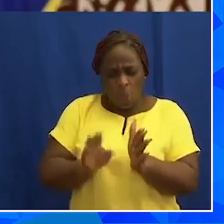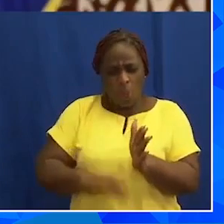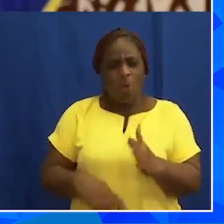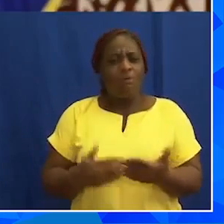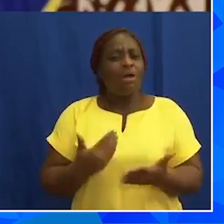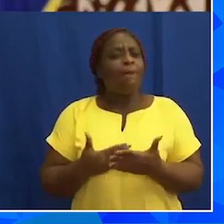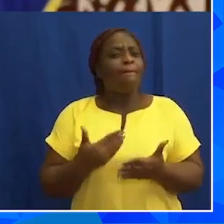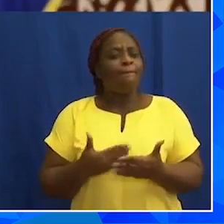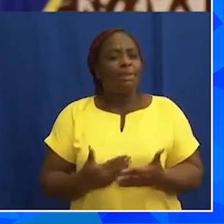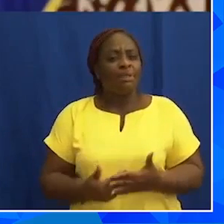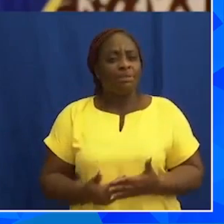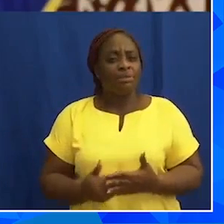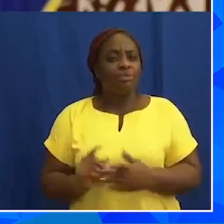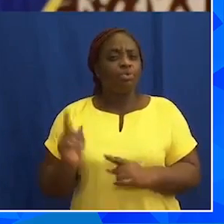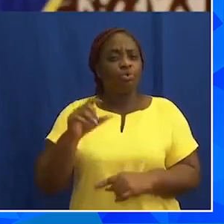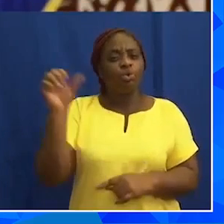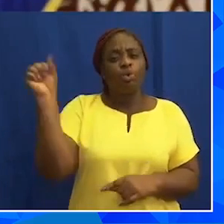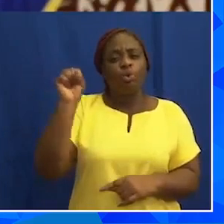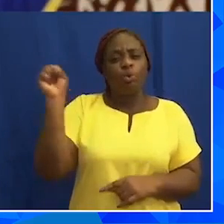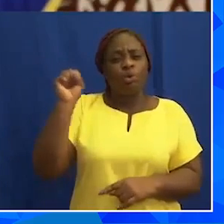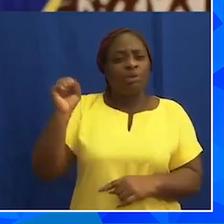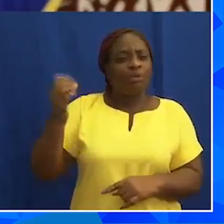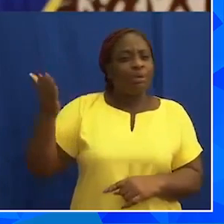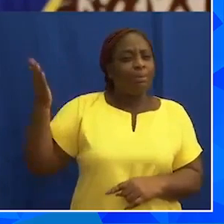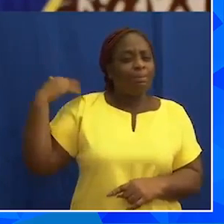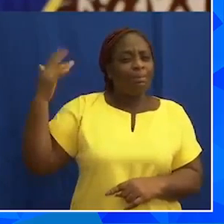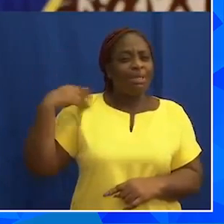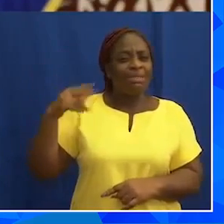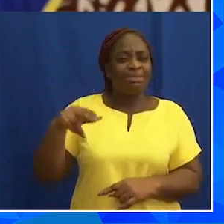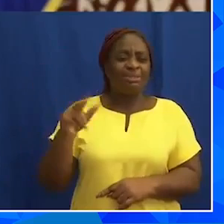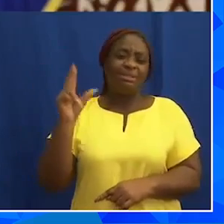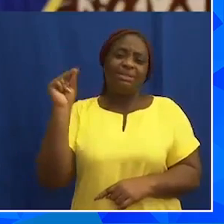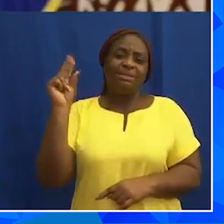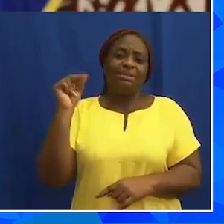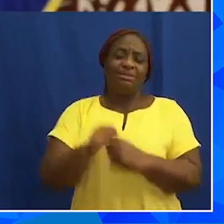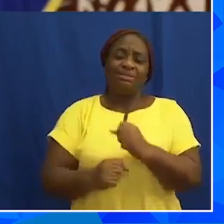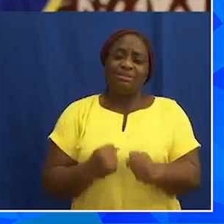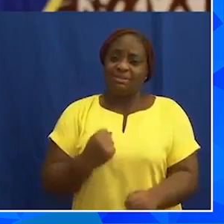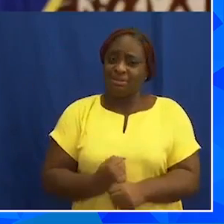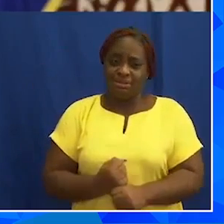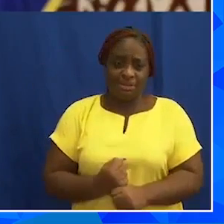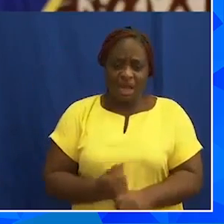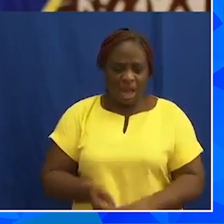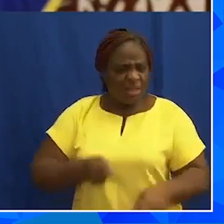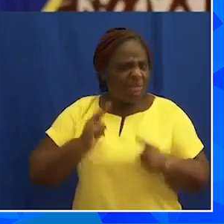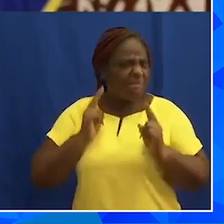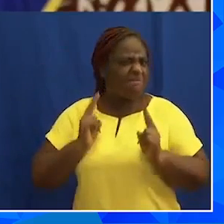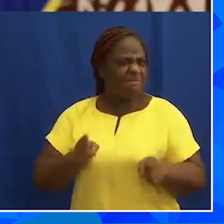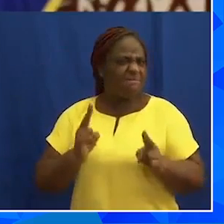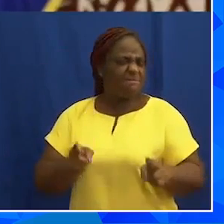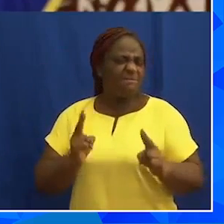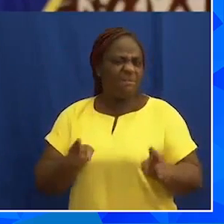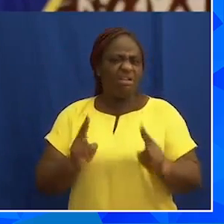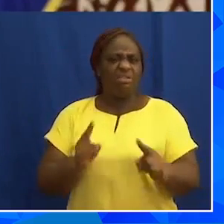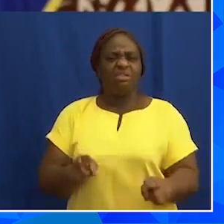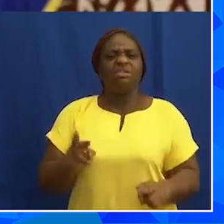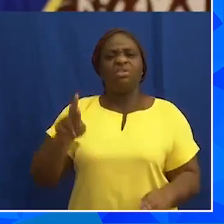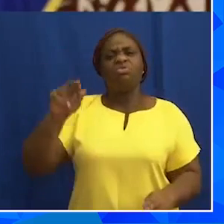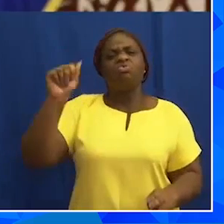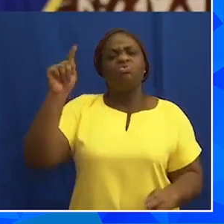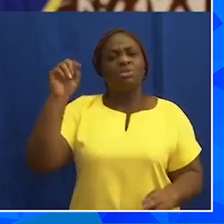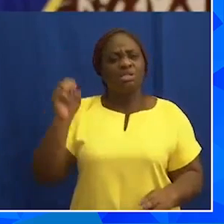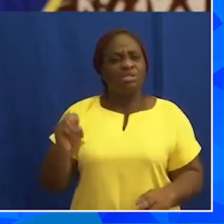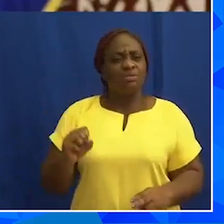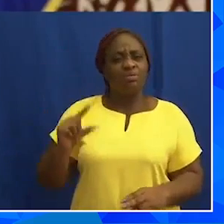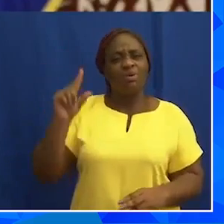to the U.S. dollar over the last 30 years, the fastest peak in interest rates for